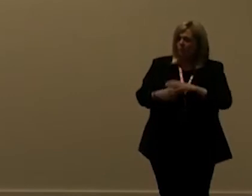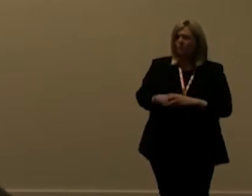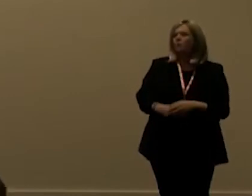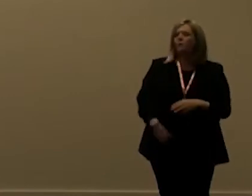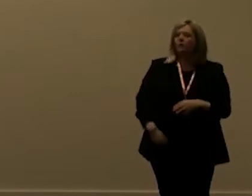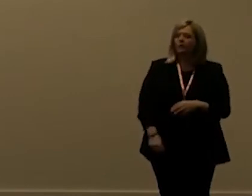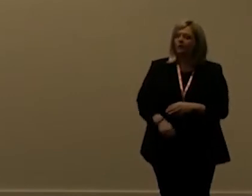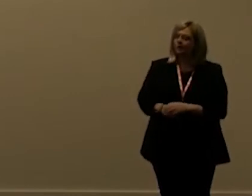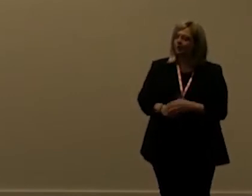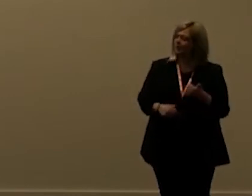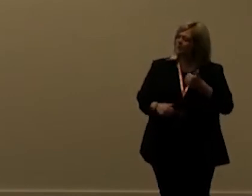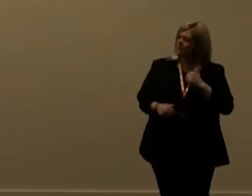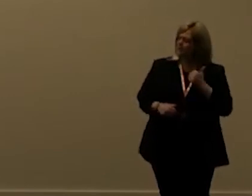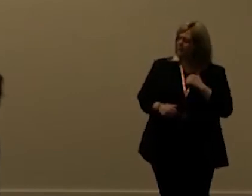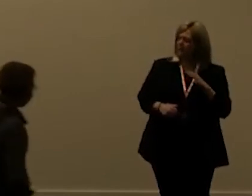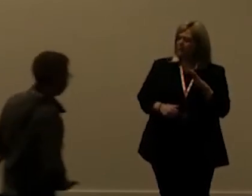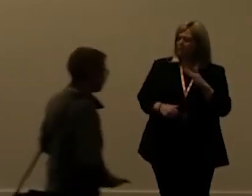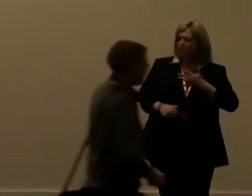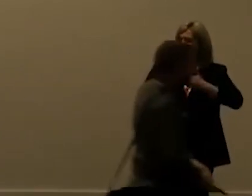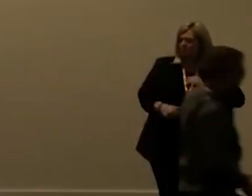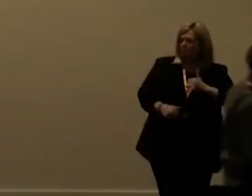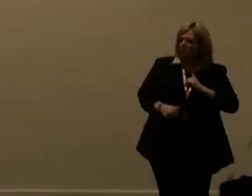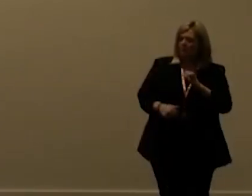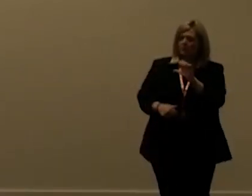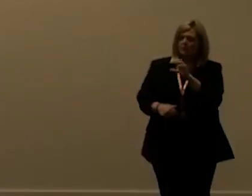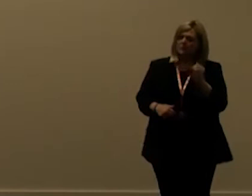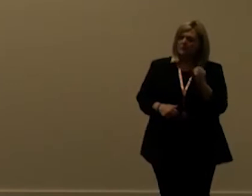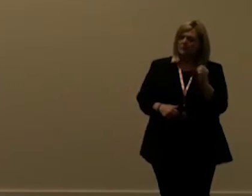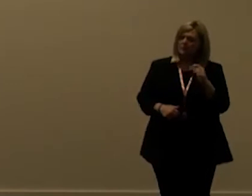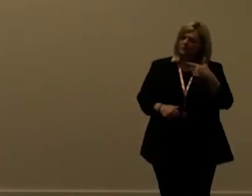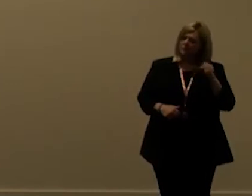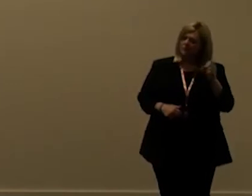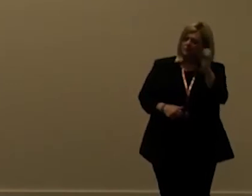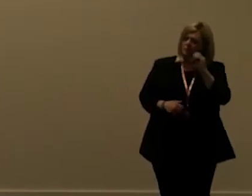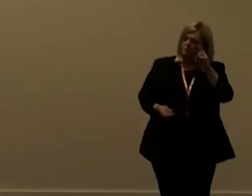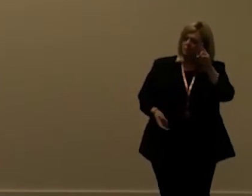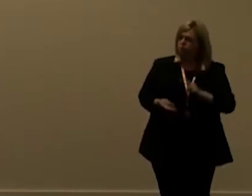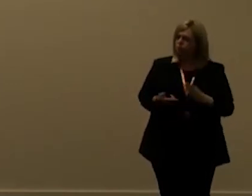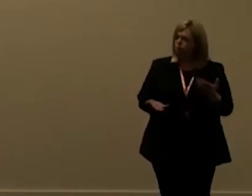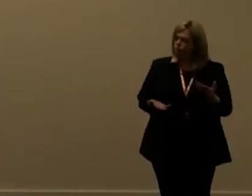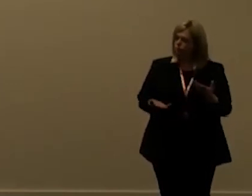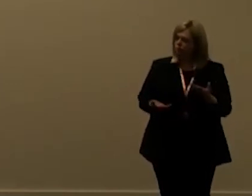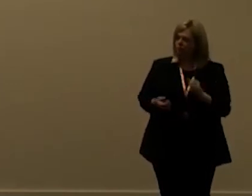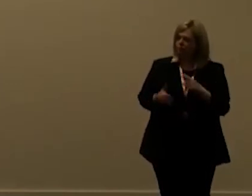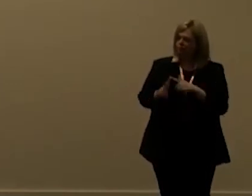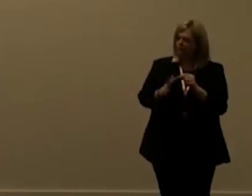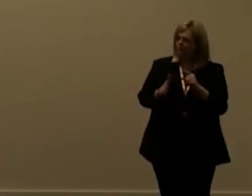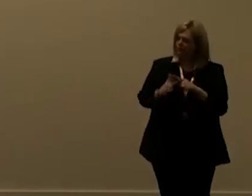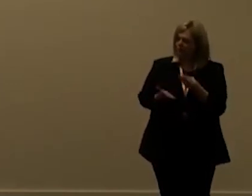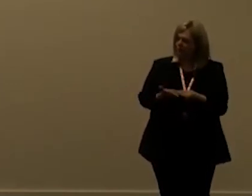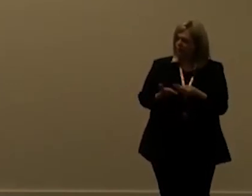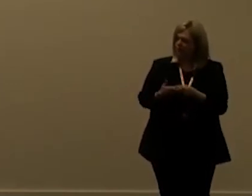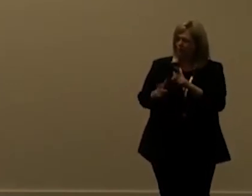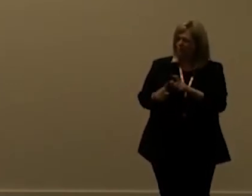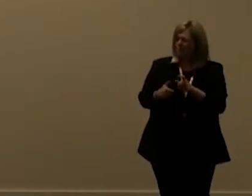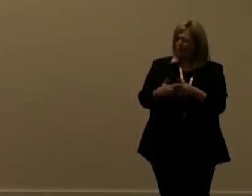refactoring it and we're expecting maybe a 60 or 70 percent decrease um of the api calls but it will